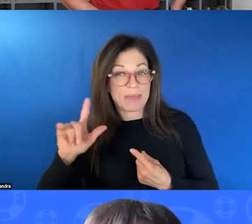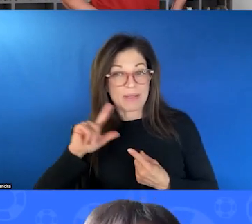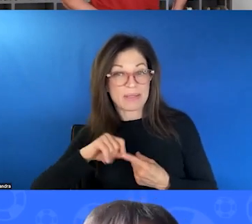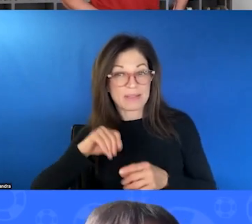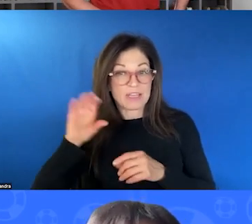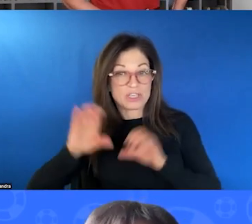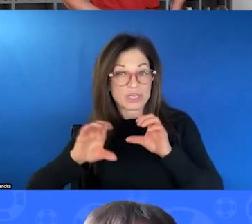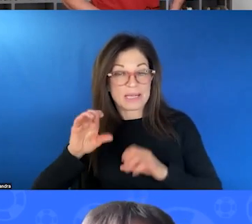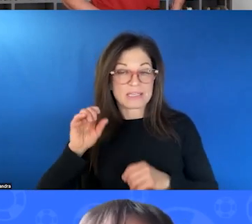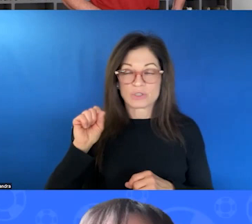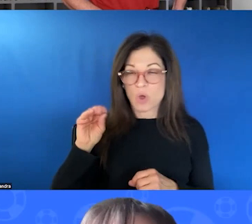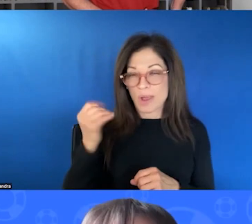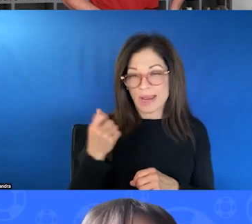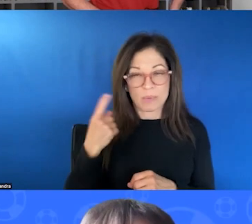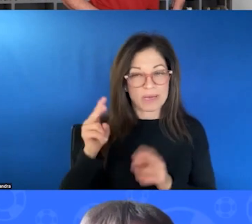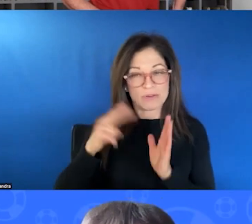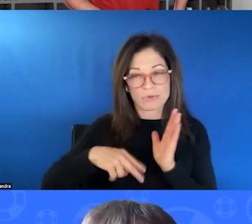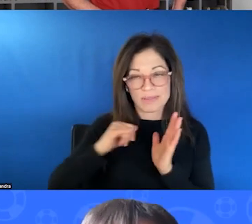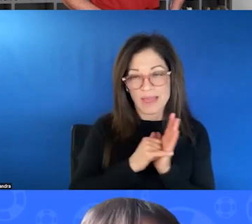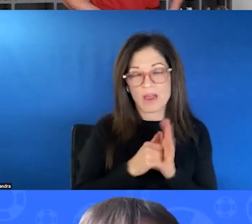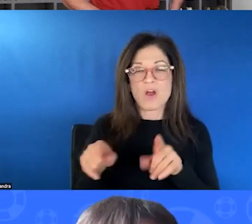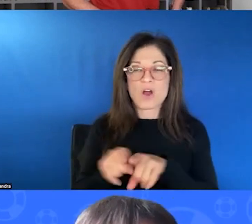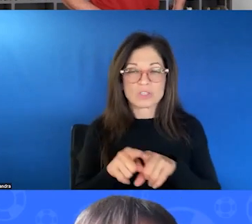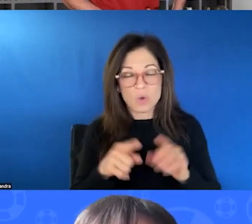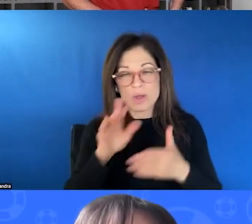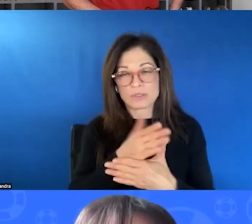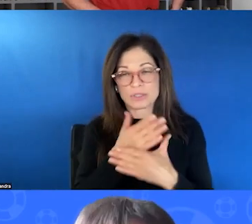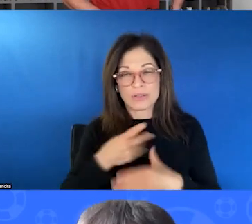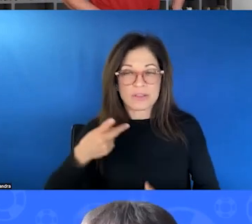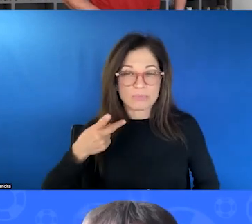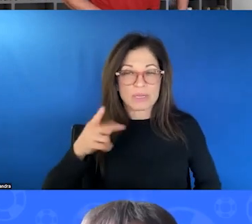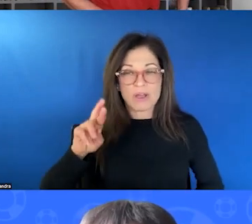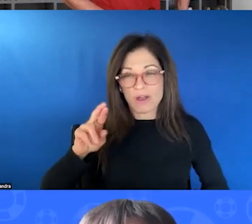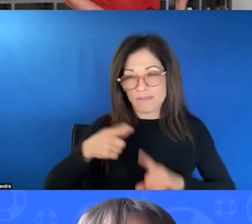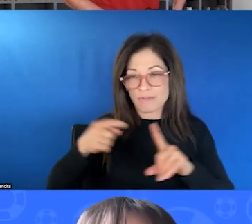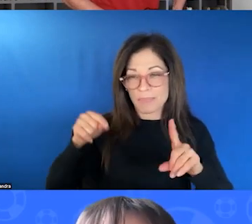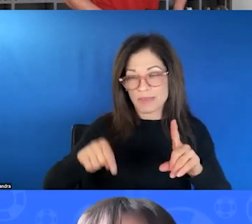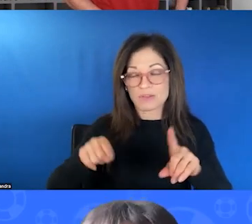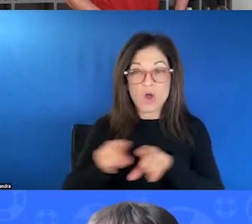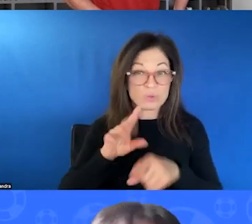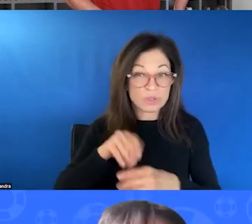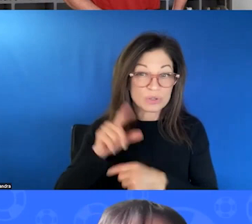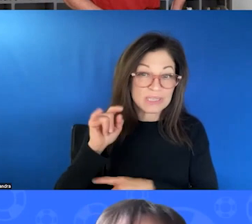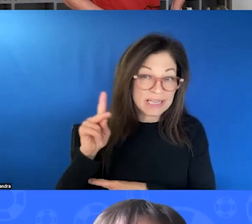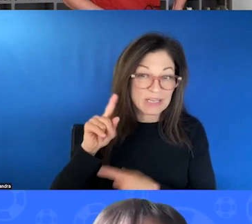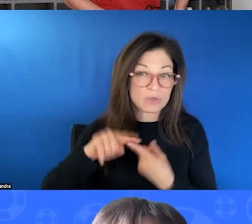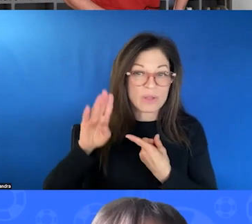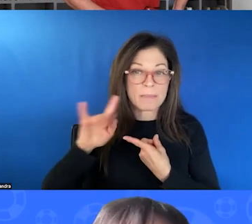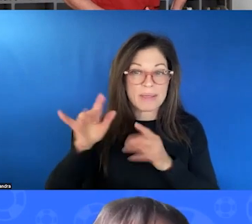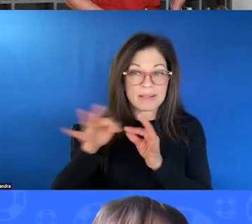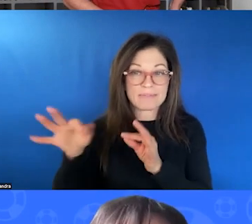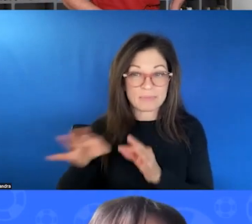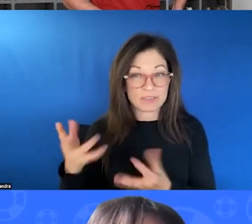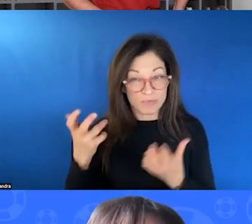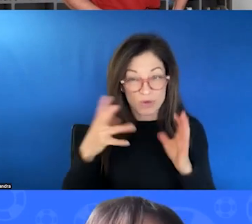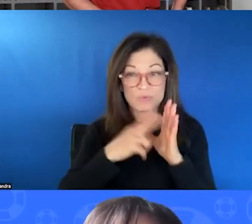so that anyone can take a look. And I'll share the press release from the sponsors, which also includes a link to the bill text for anyone who wants to read it.